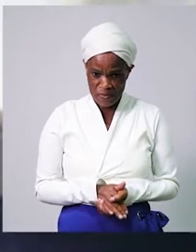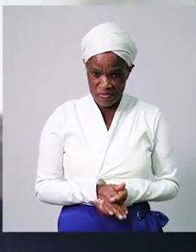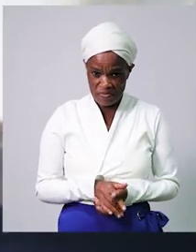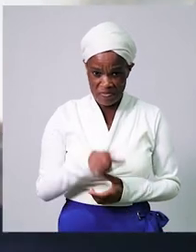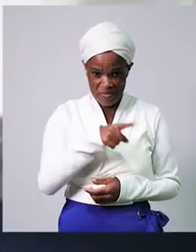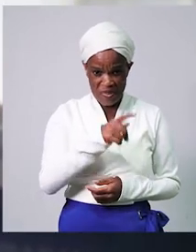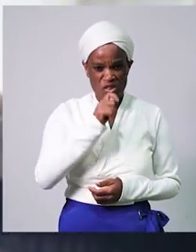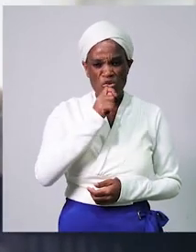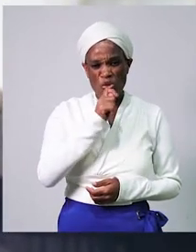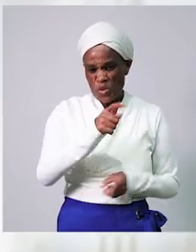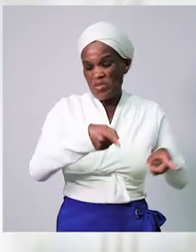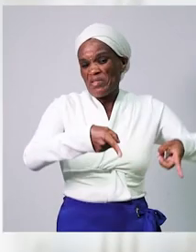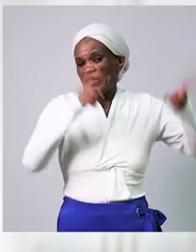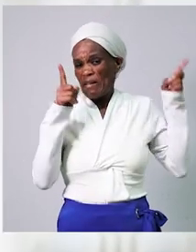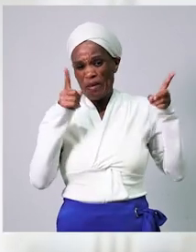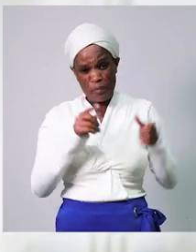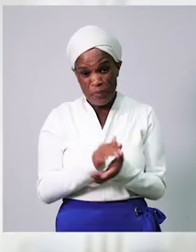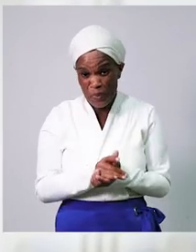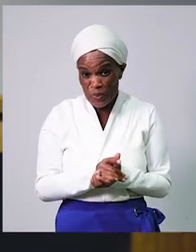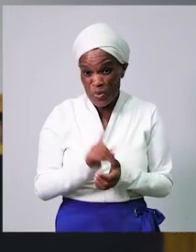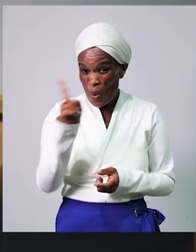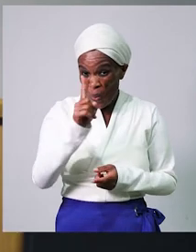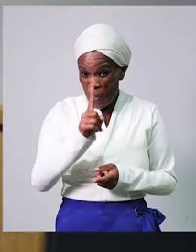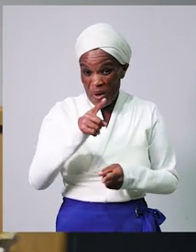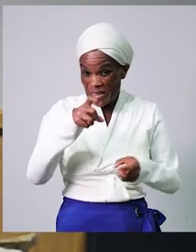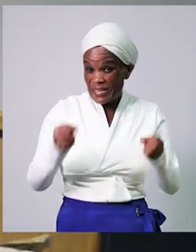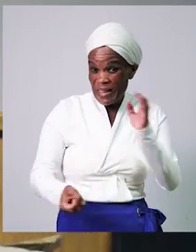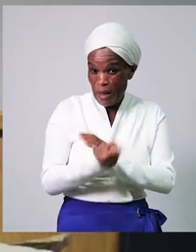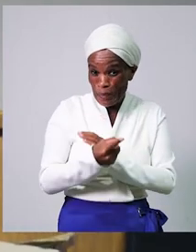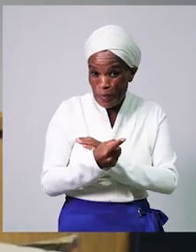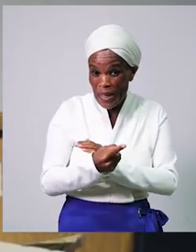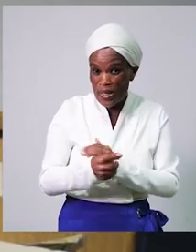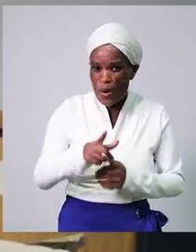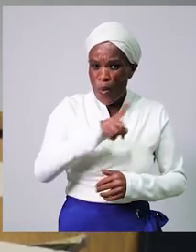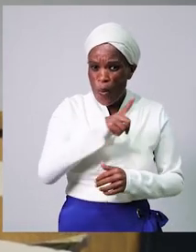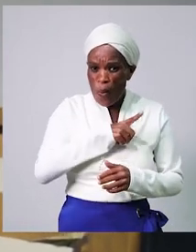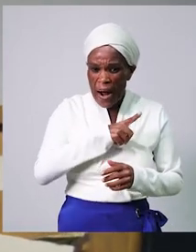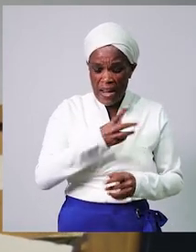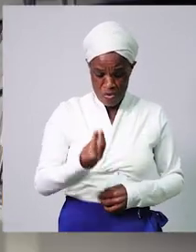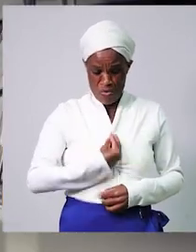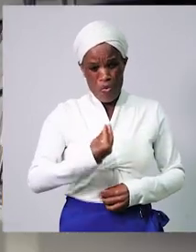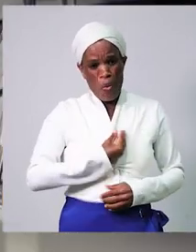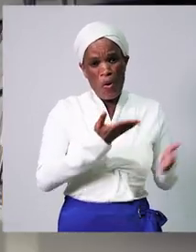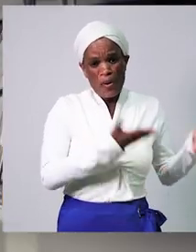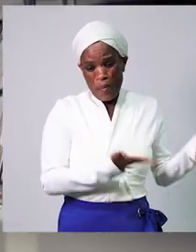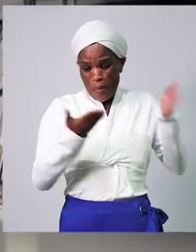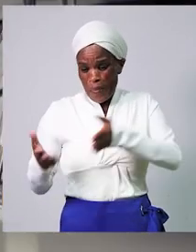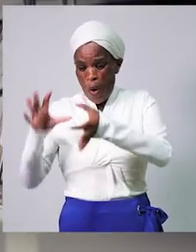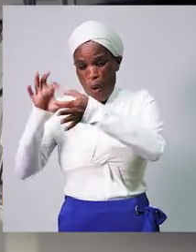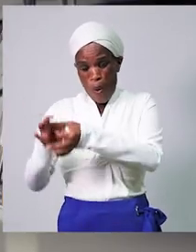It's a very shocking thing. It's a lot people who get it, and then they it to the house until old